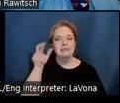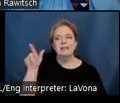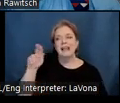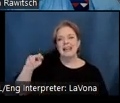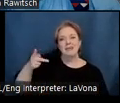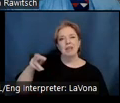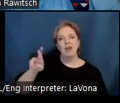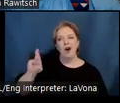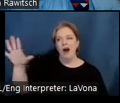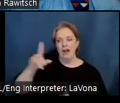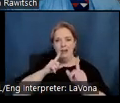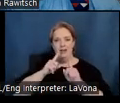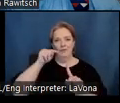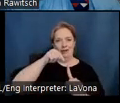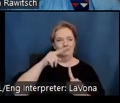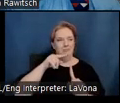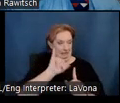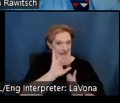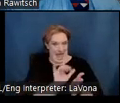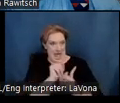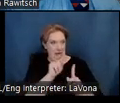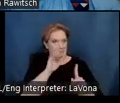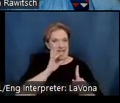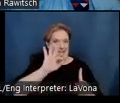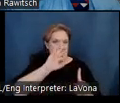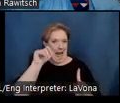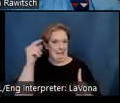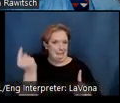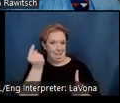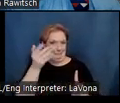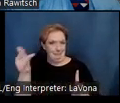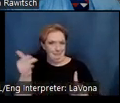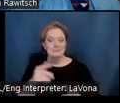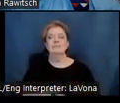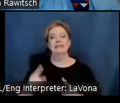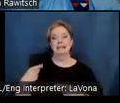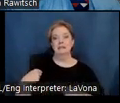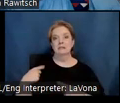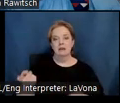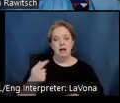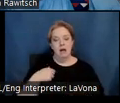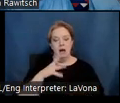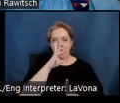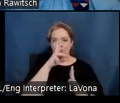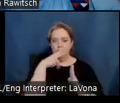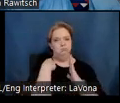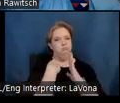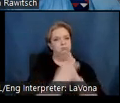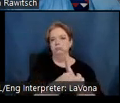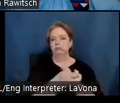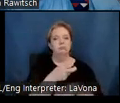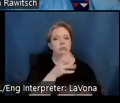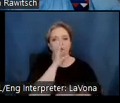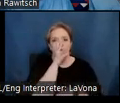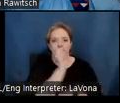he was in his 90s. But in ensuing years, I have become entranced, as you all will this evening,